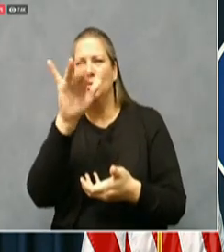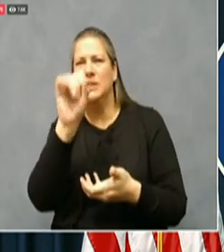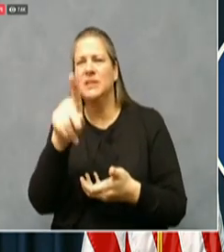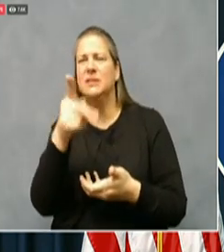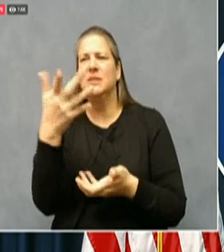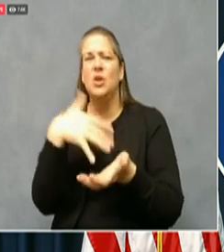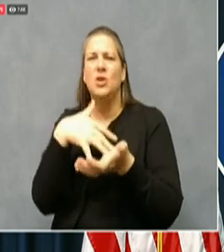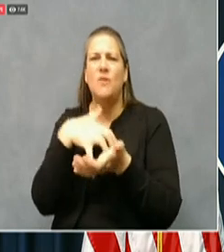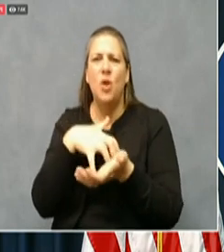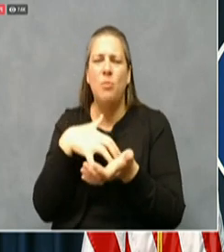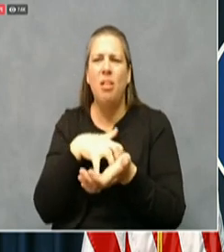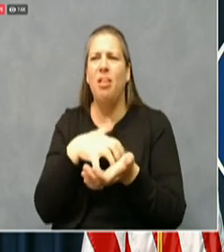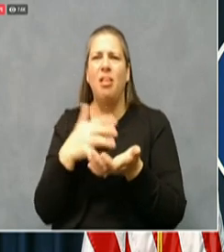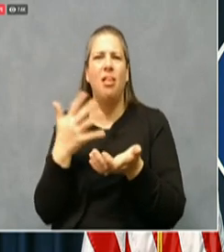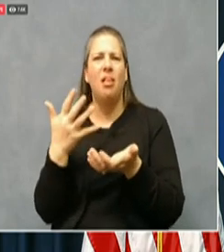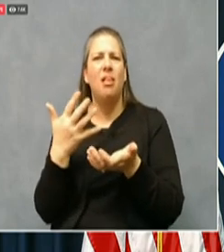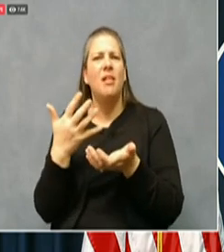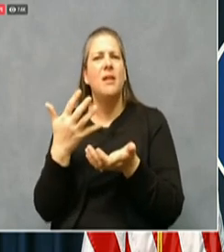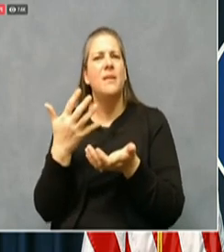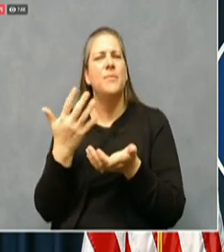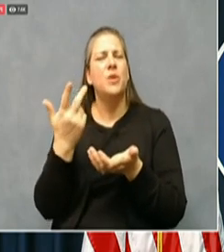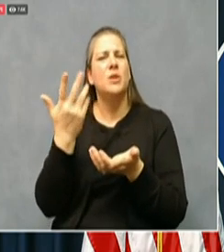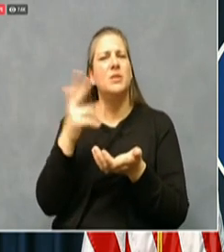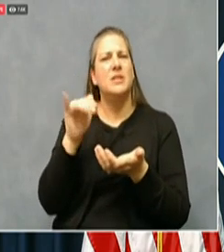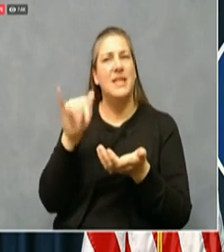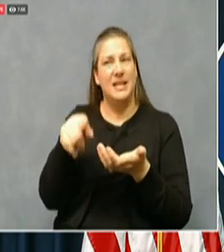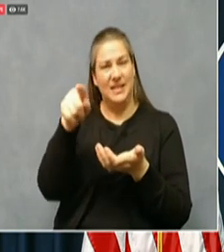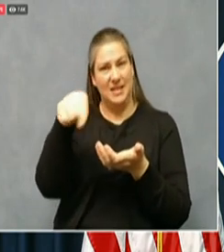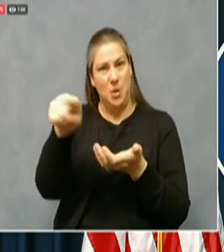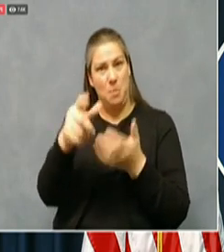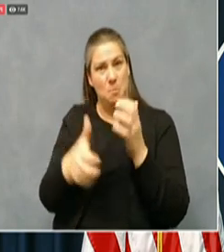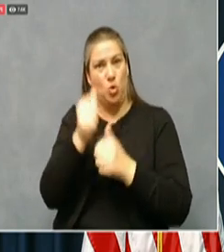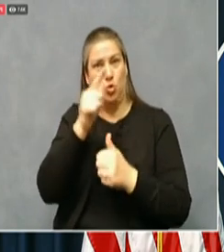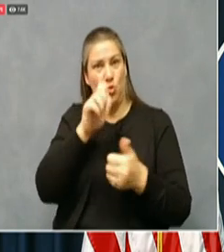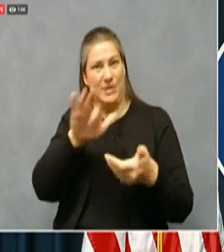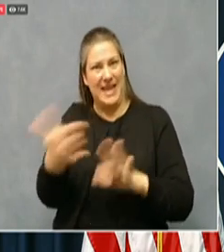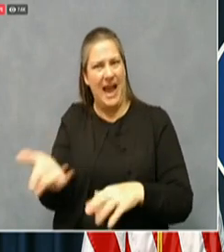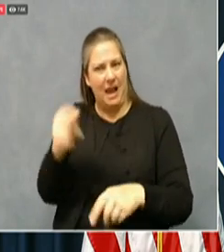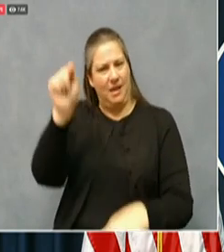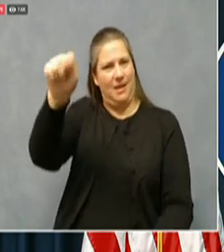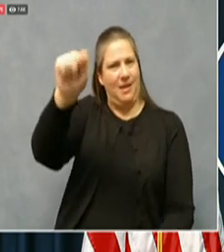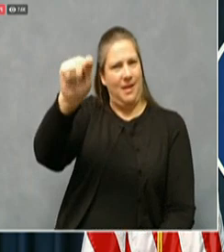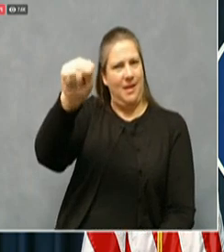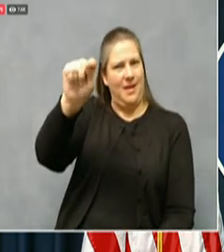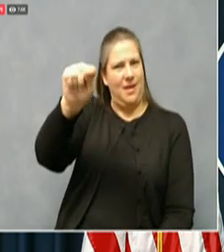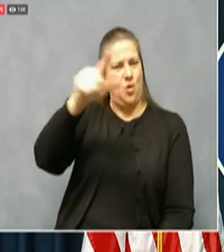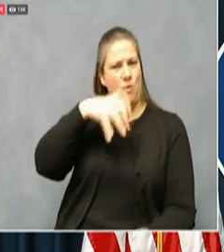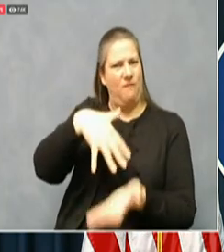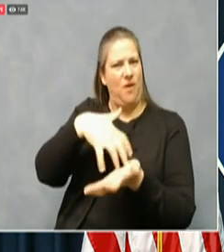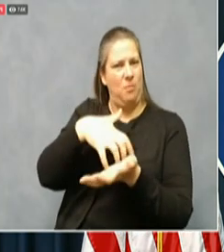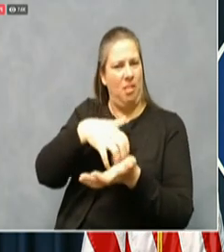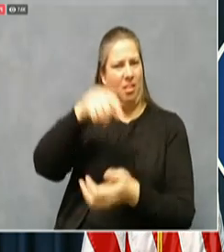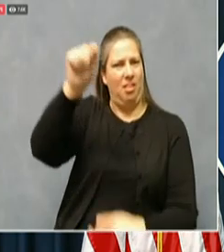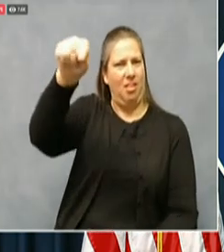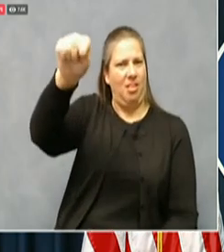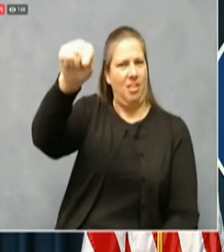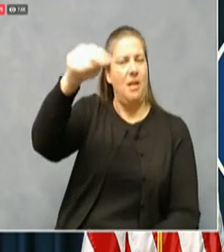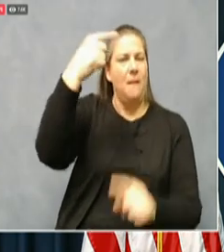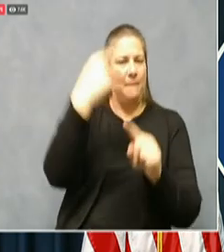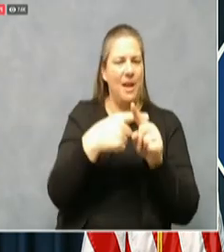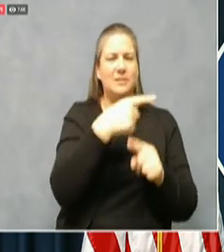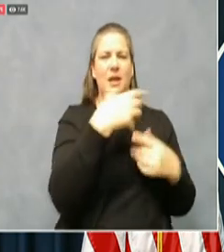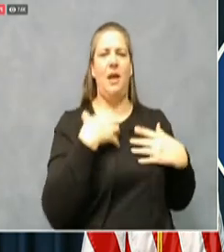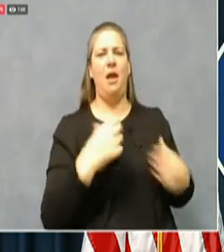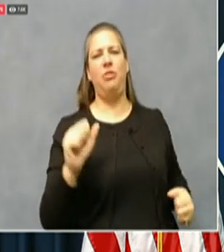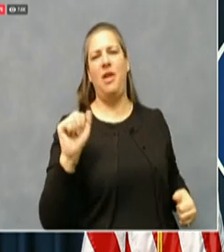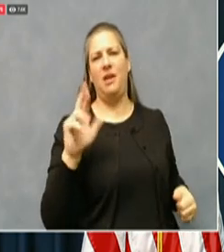66% of all of our deaths have first priority along with our health care workers that are in